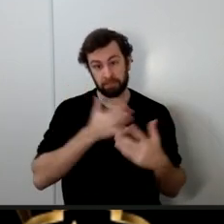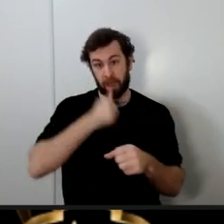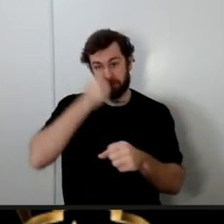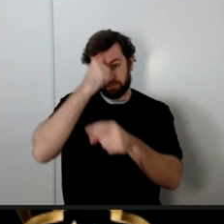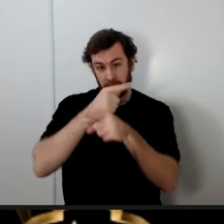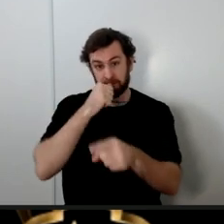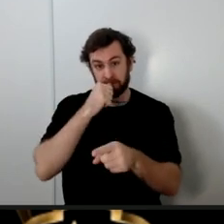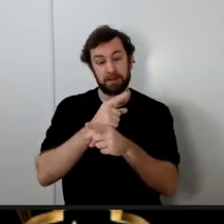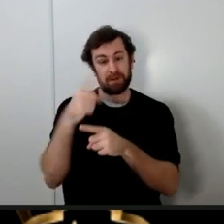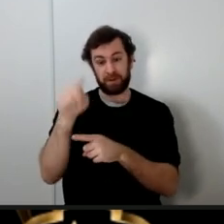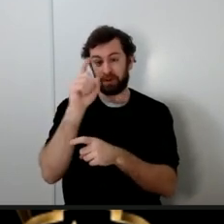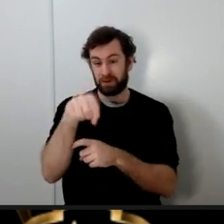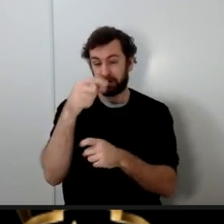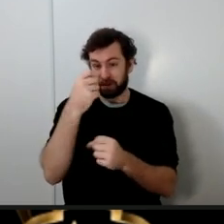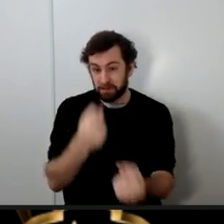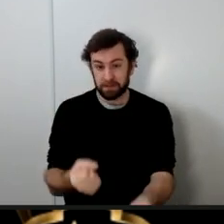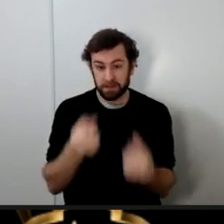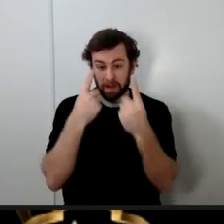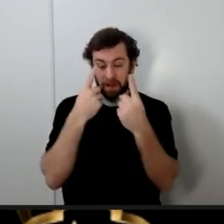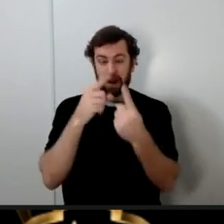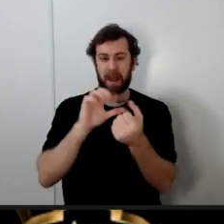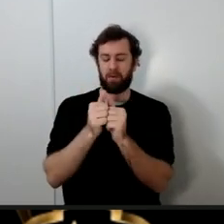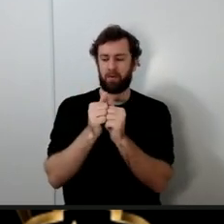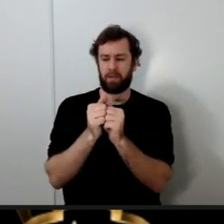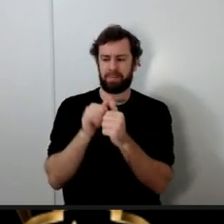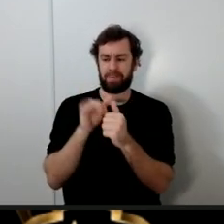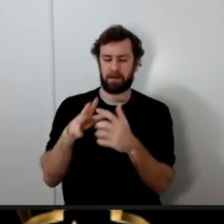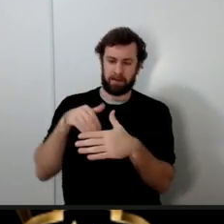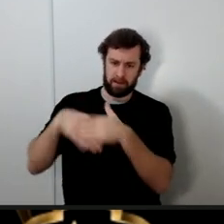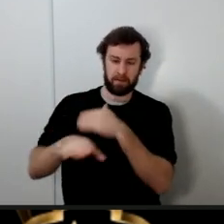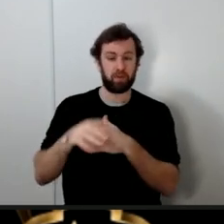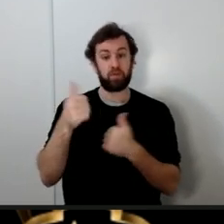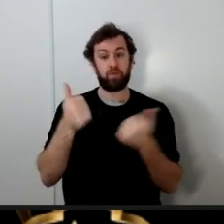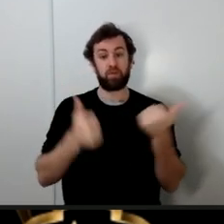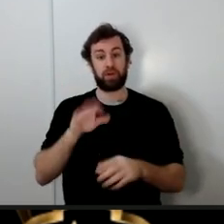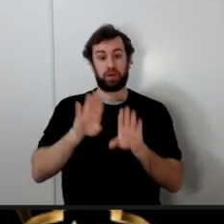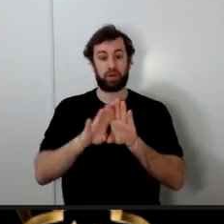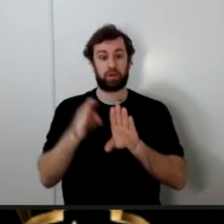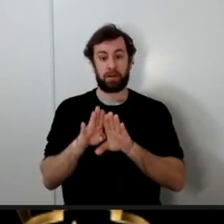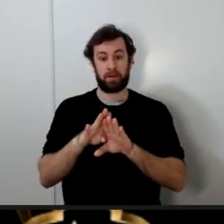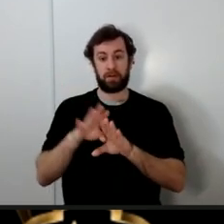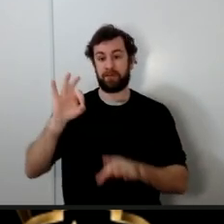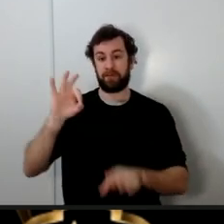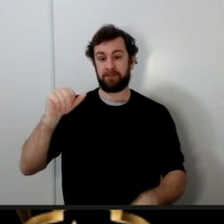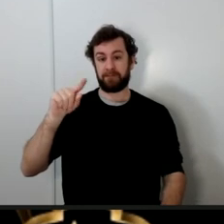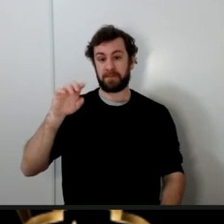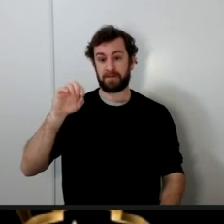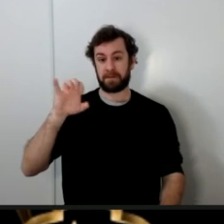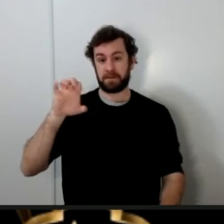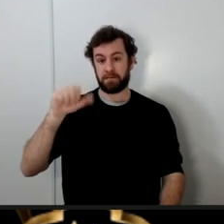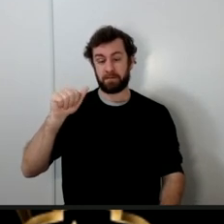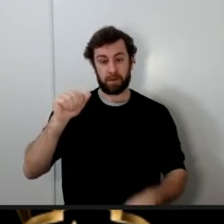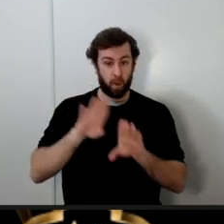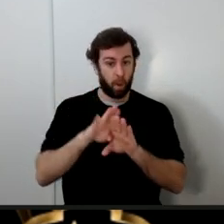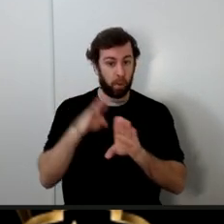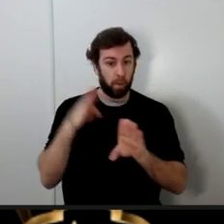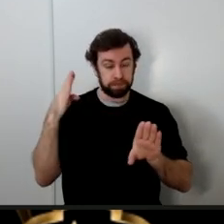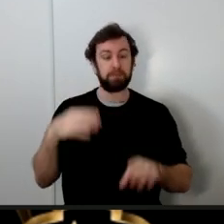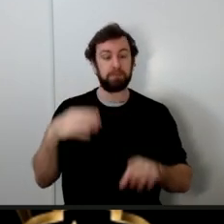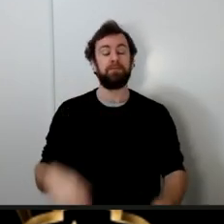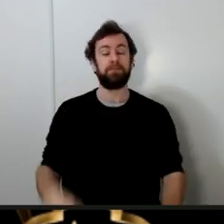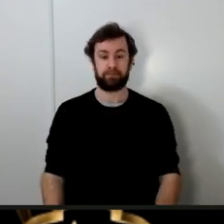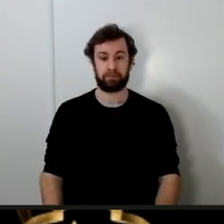better understand how the attack happened and which door Fatima opened according to these historical